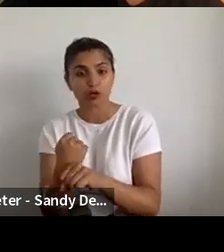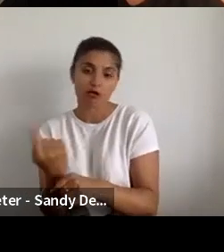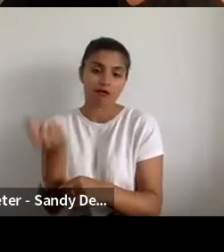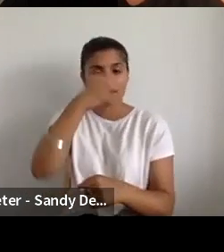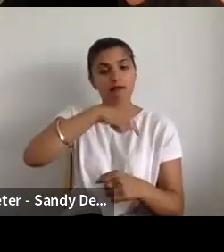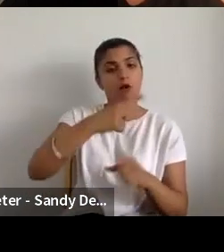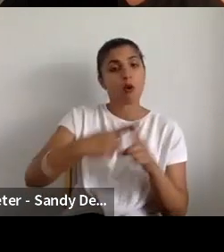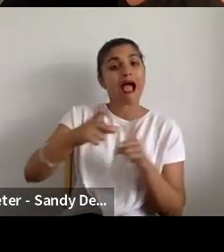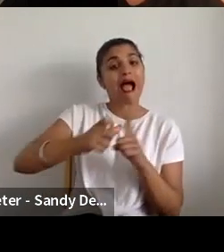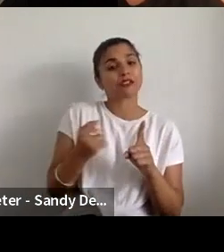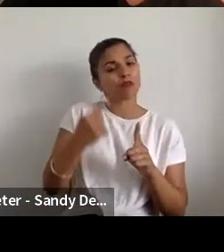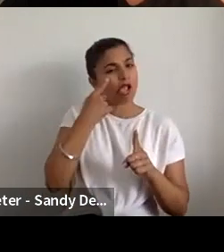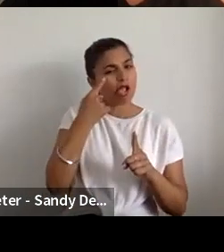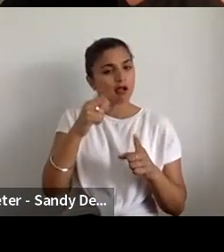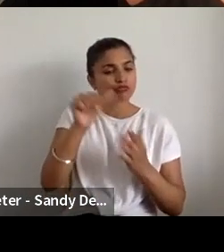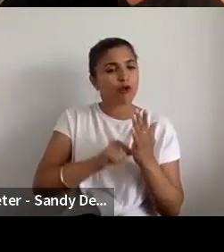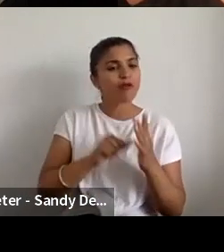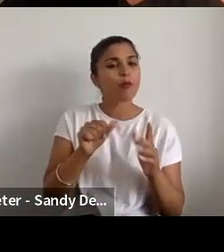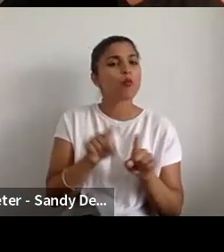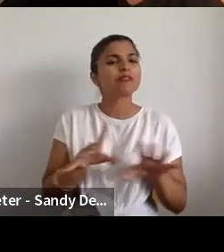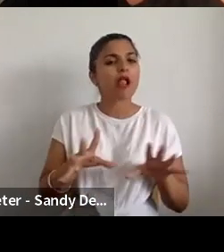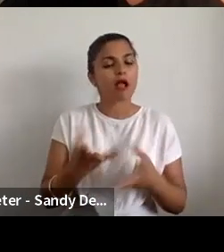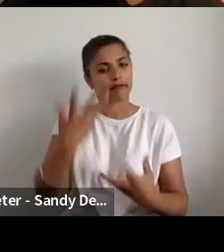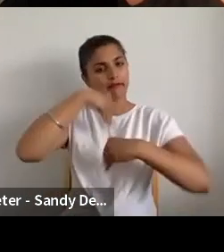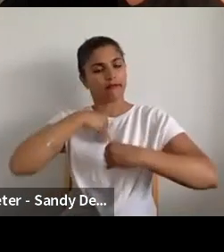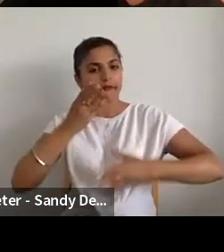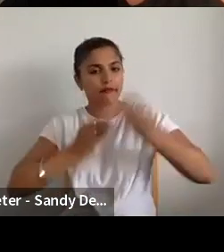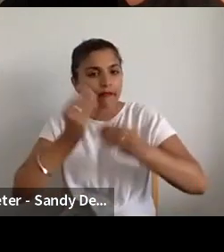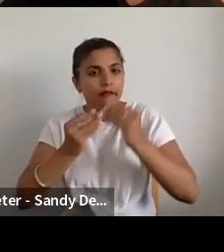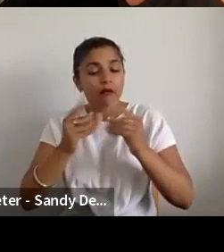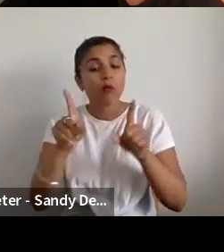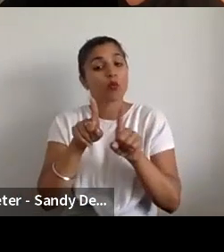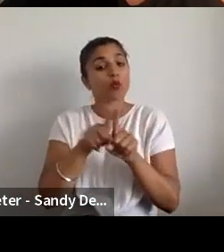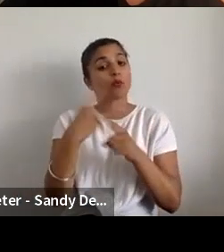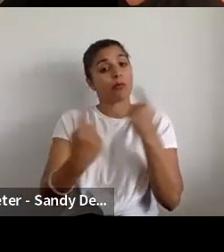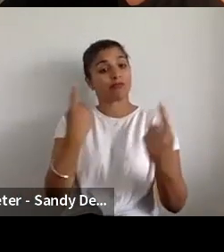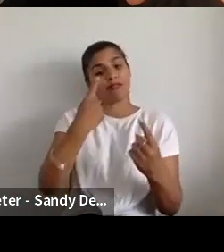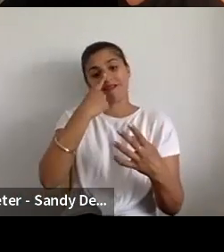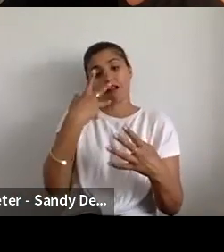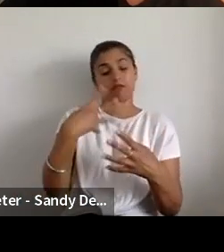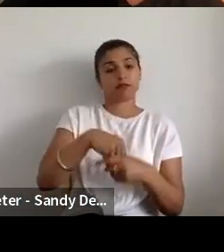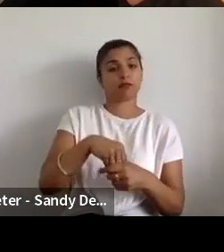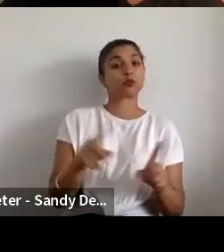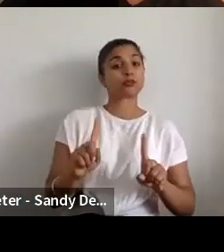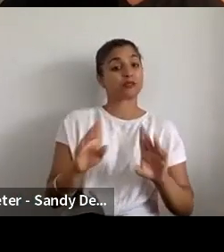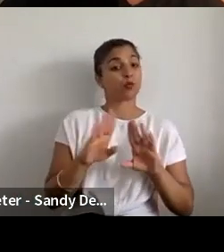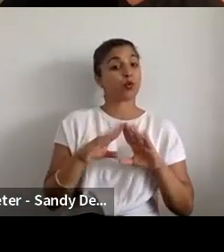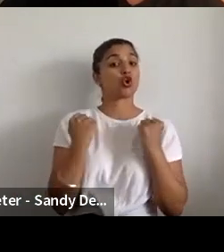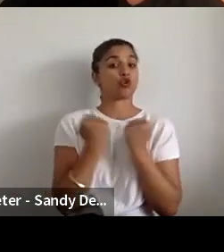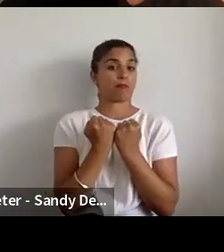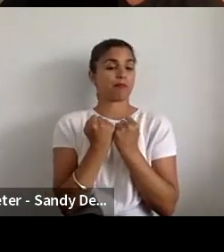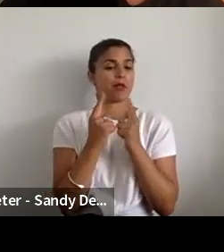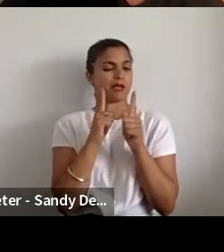the Horizon programme and then to also participate in a bespoke workshop programme